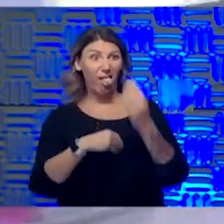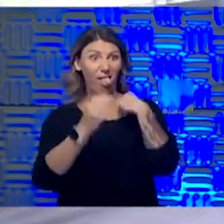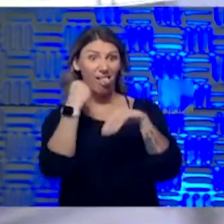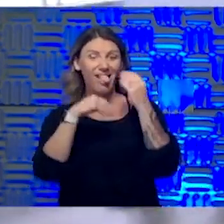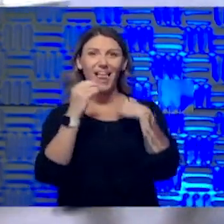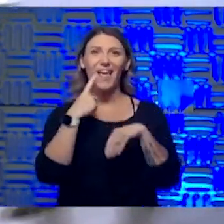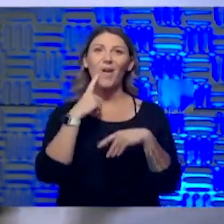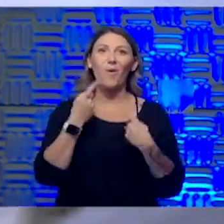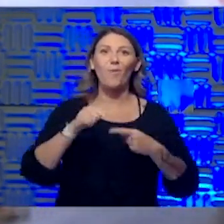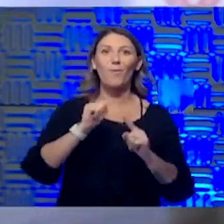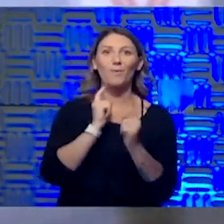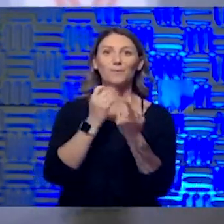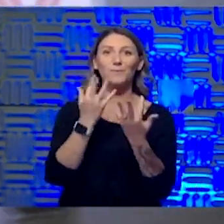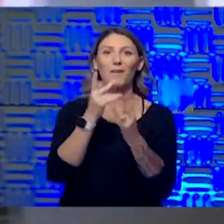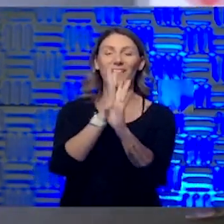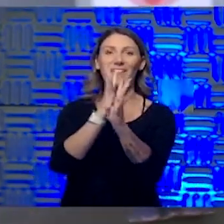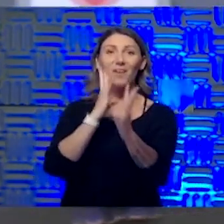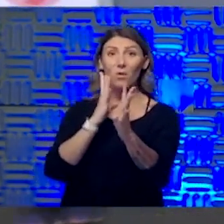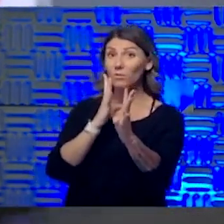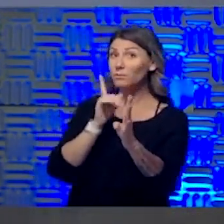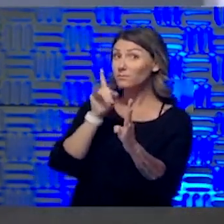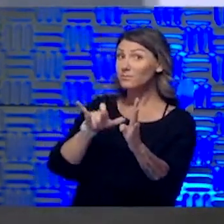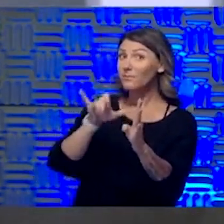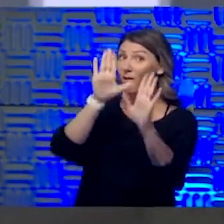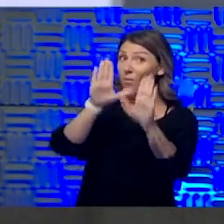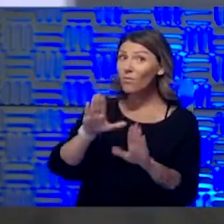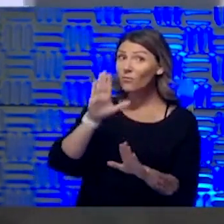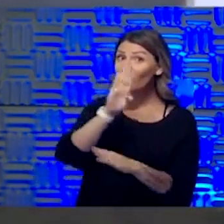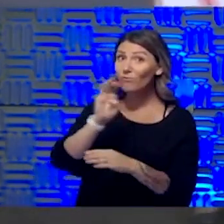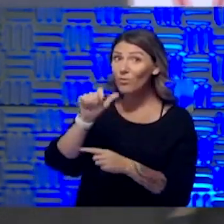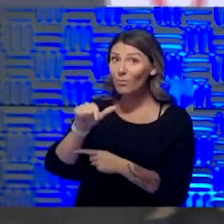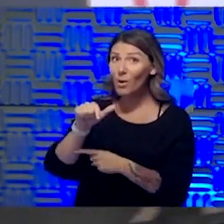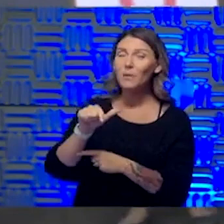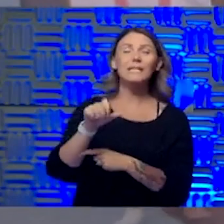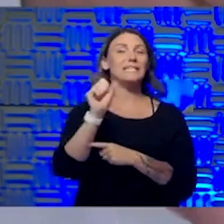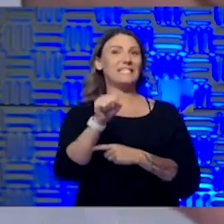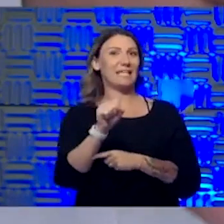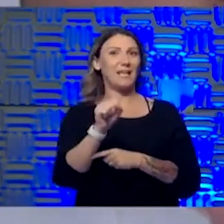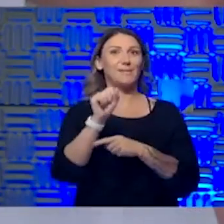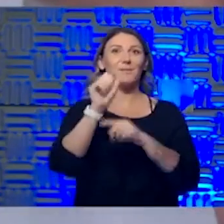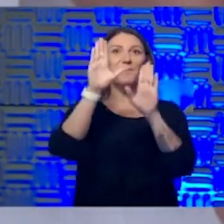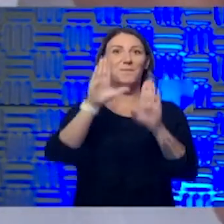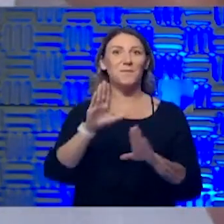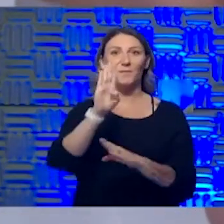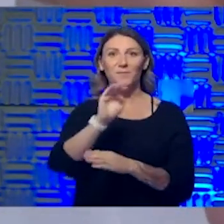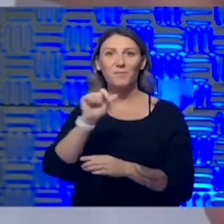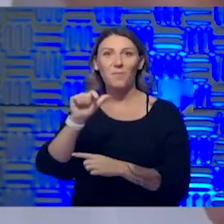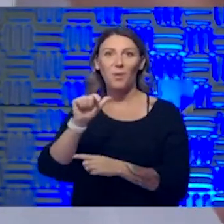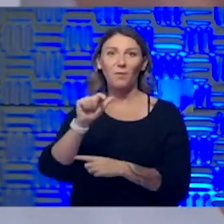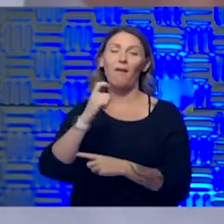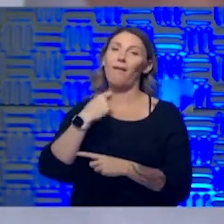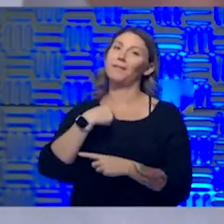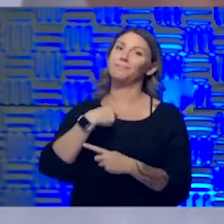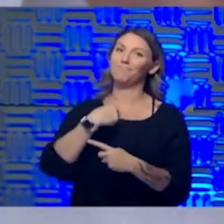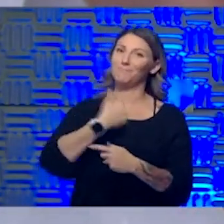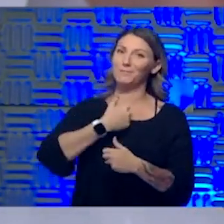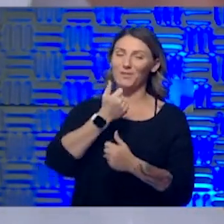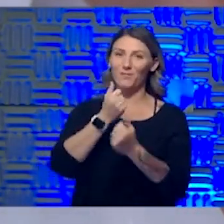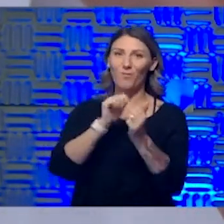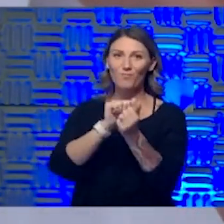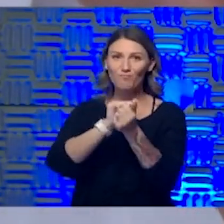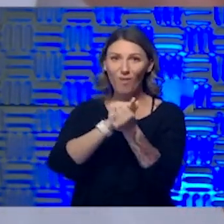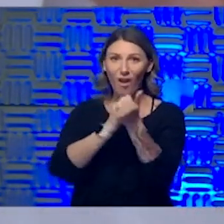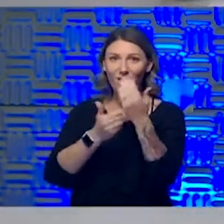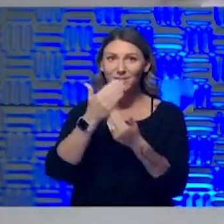myself. So was it great barbecue? It was great barbecue. I washed my hands before that, but yeah, was great. And you washed your hands afterwards, I'm sure.